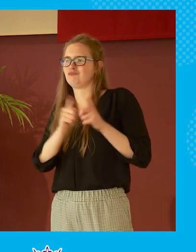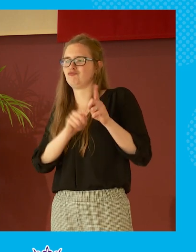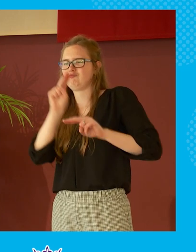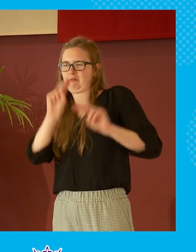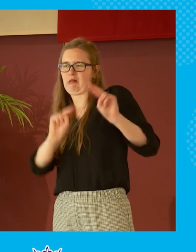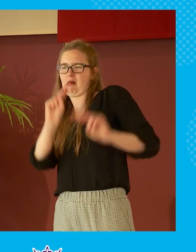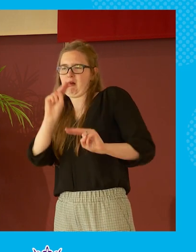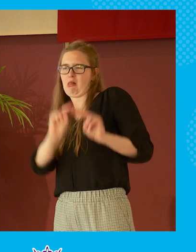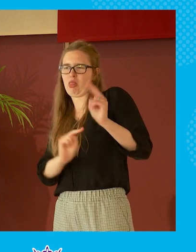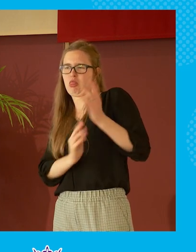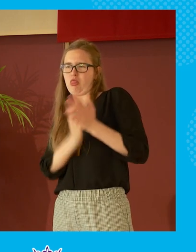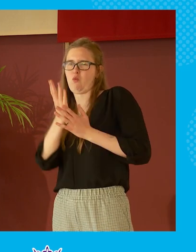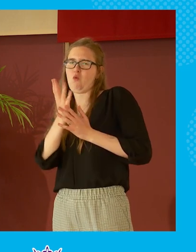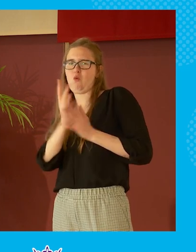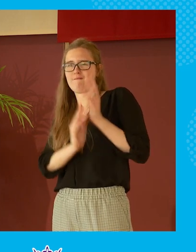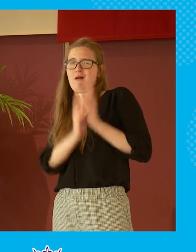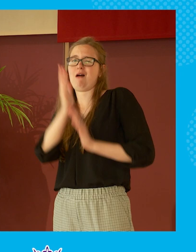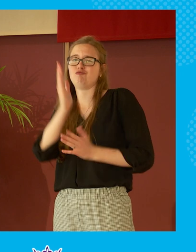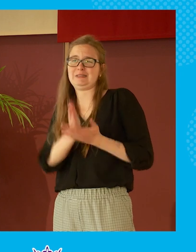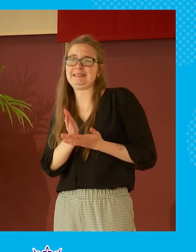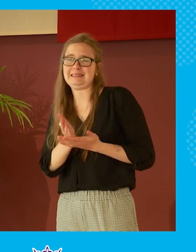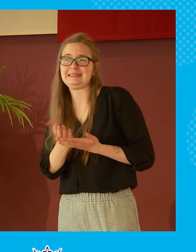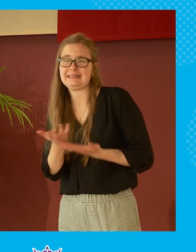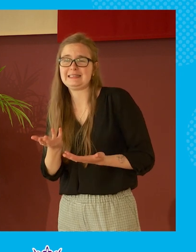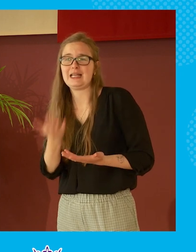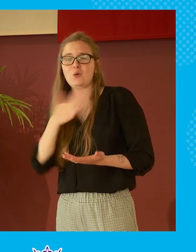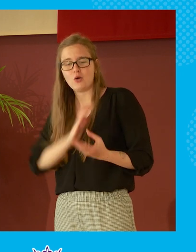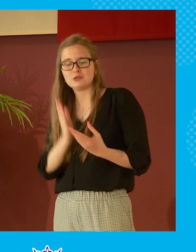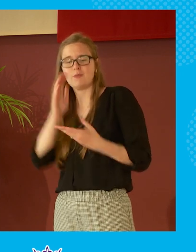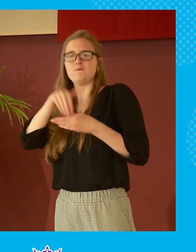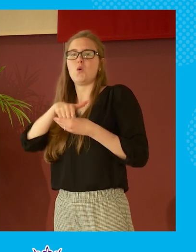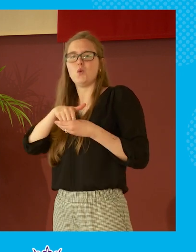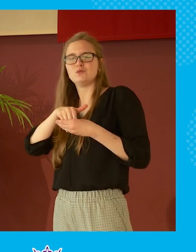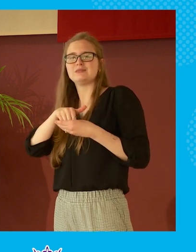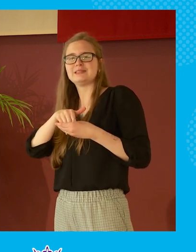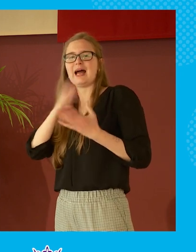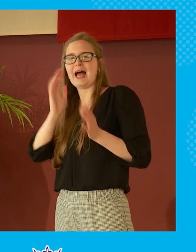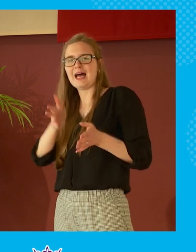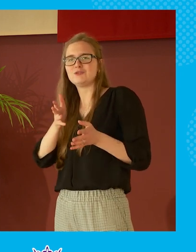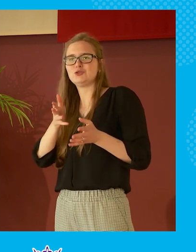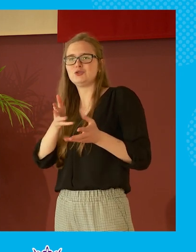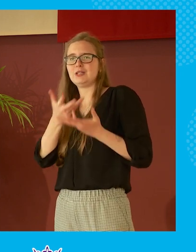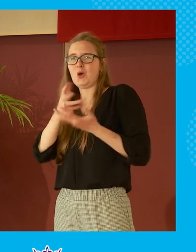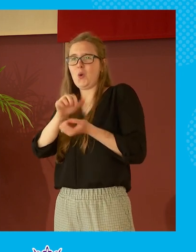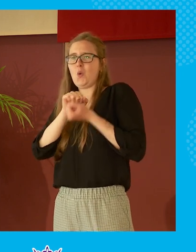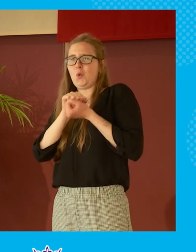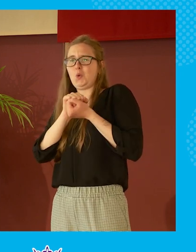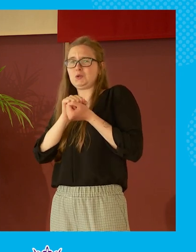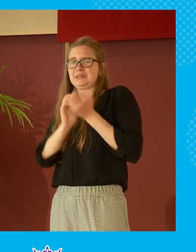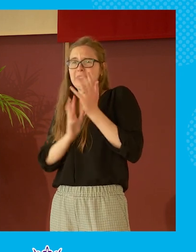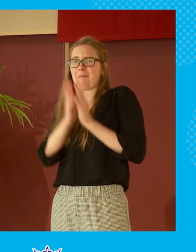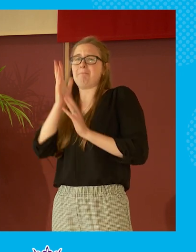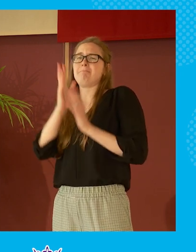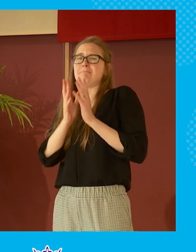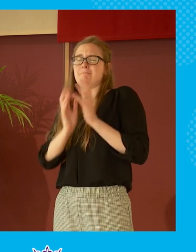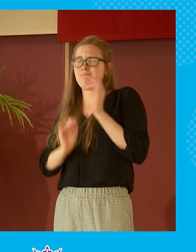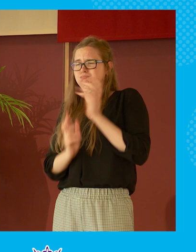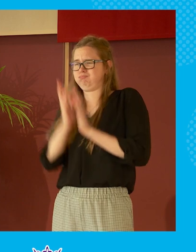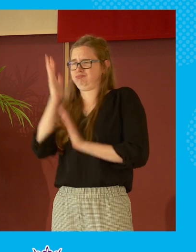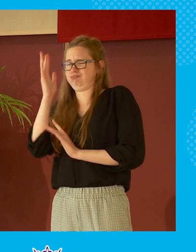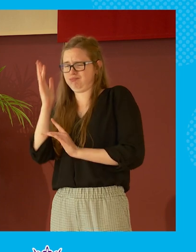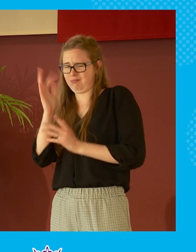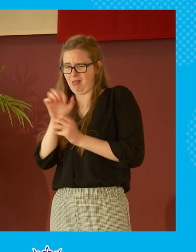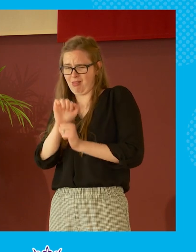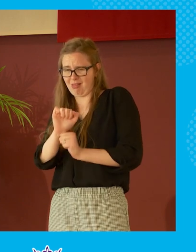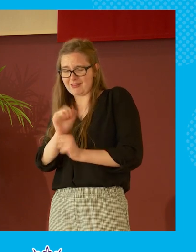it feels like the people wanting to participate in it are uh having to hold on to a burning iron and the person who